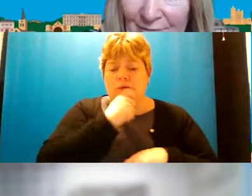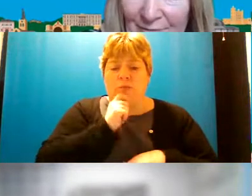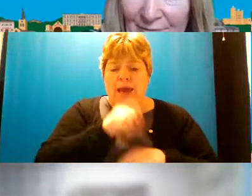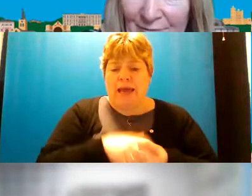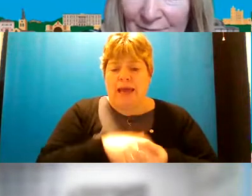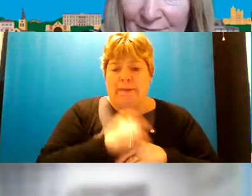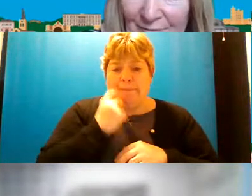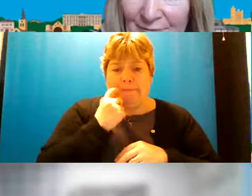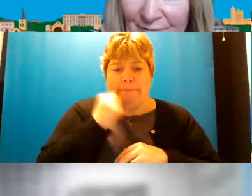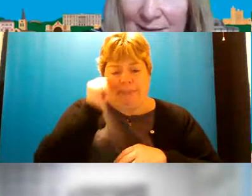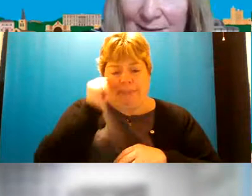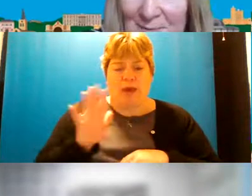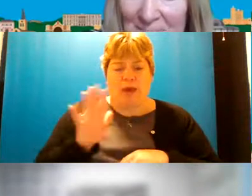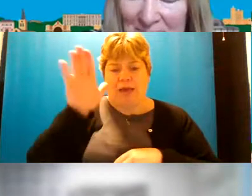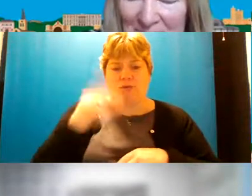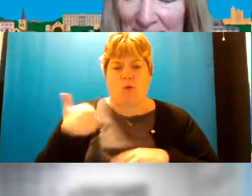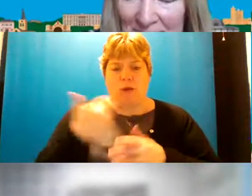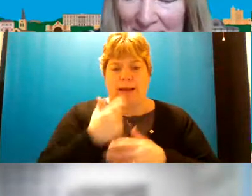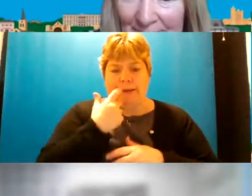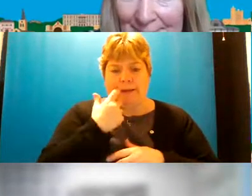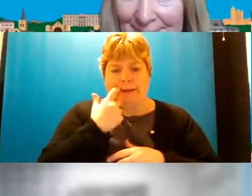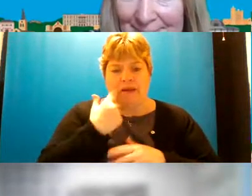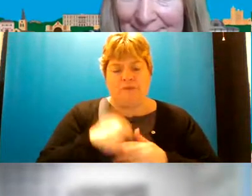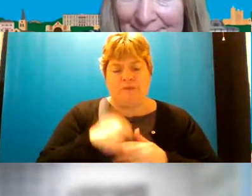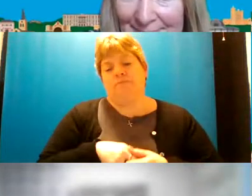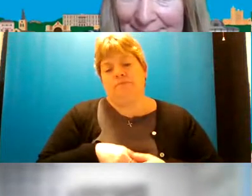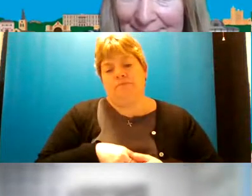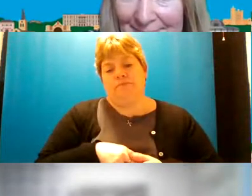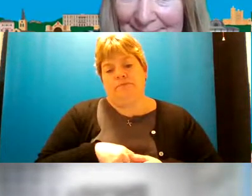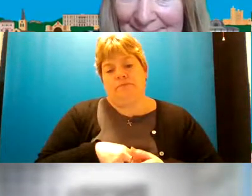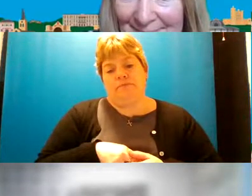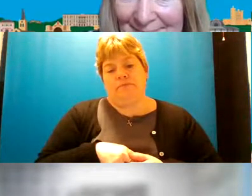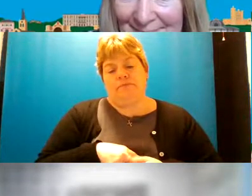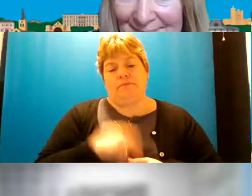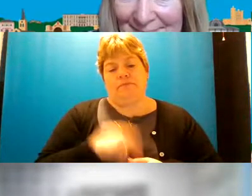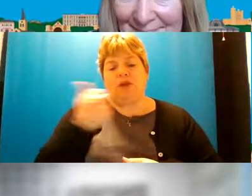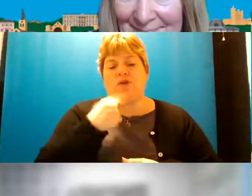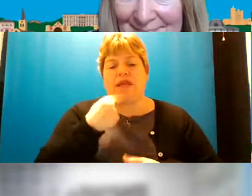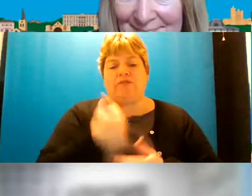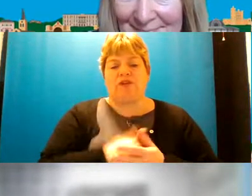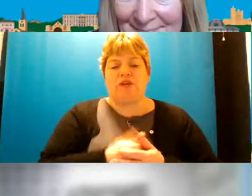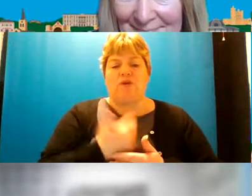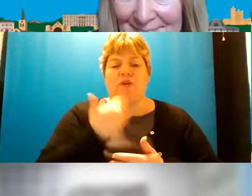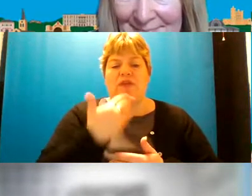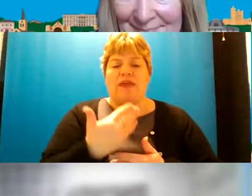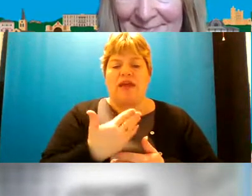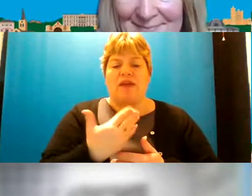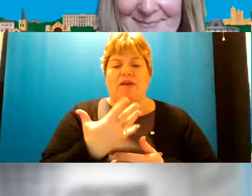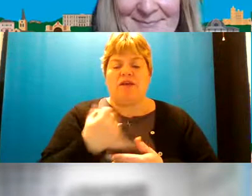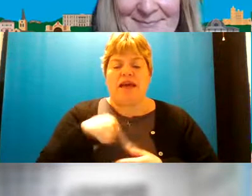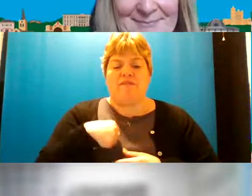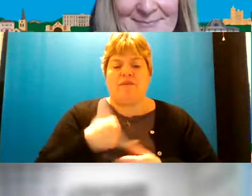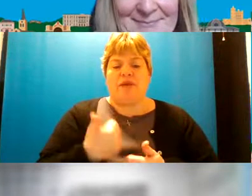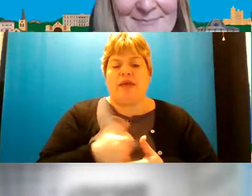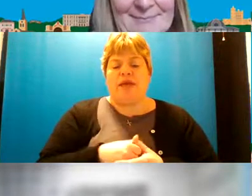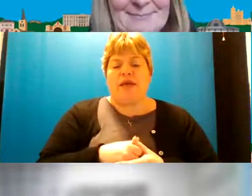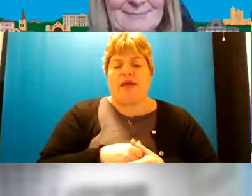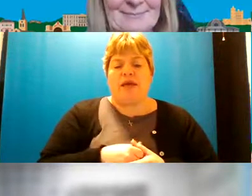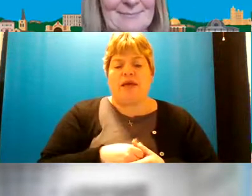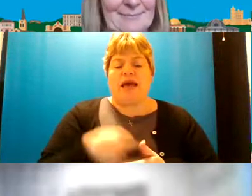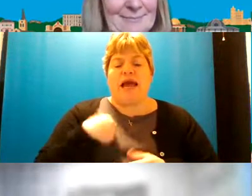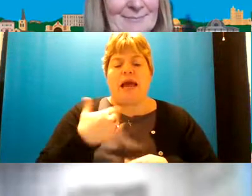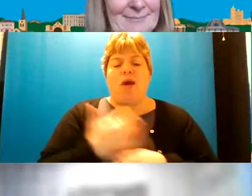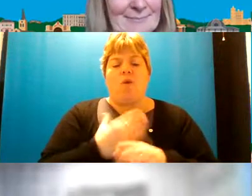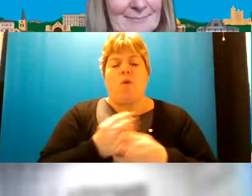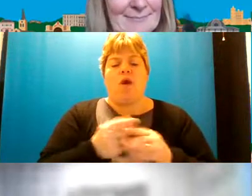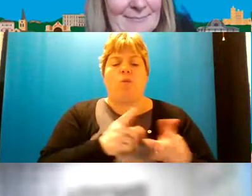i know you had your hand up quite a while ago hi good afternoon everyone thanks for having me that's okay um so i work with